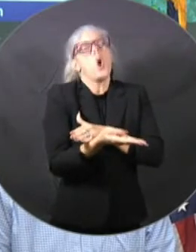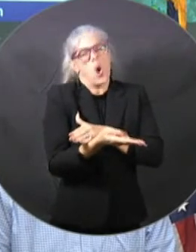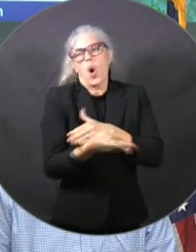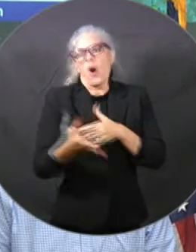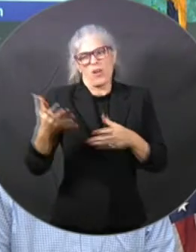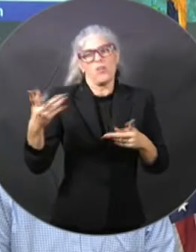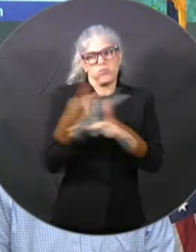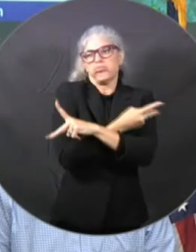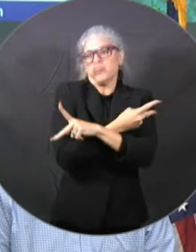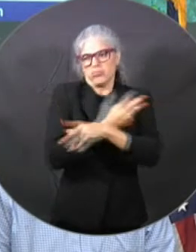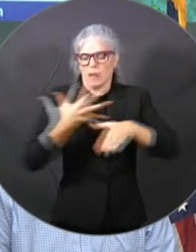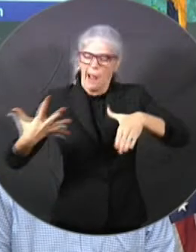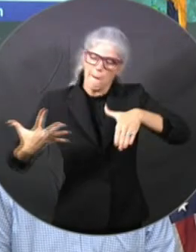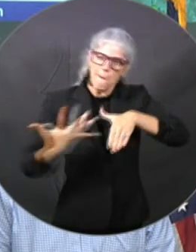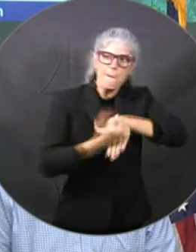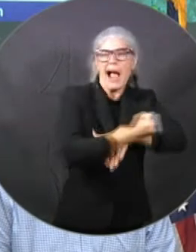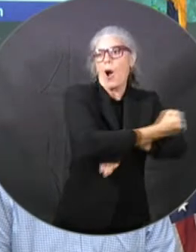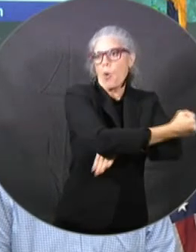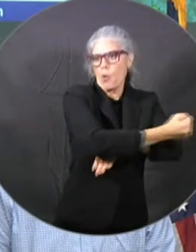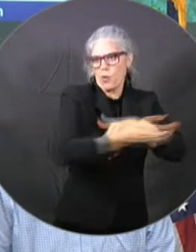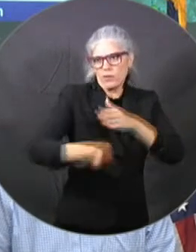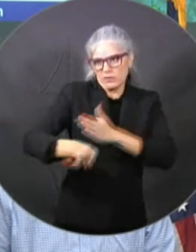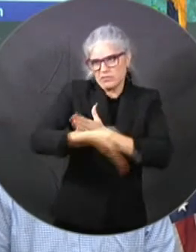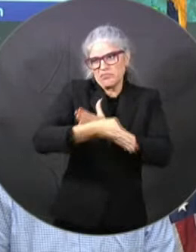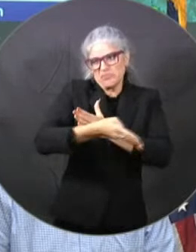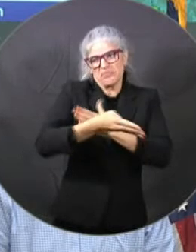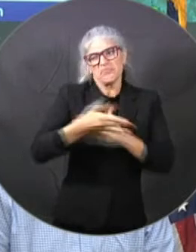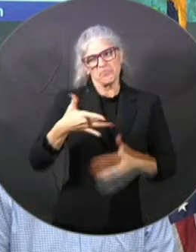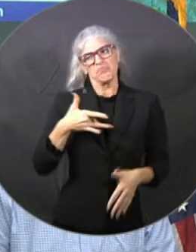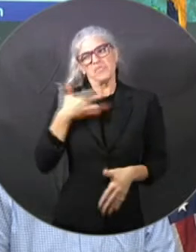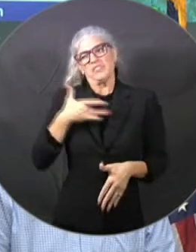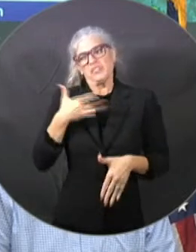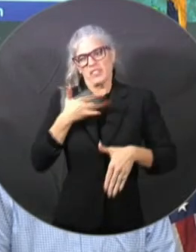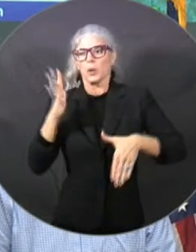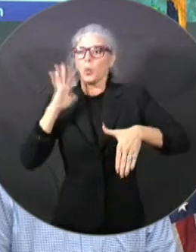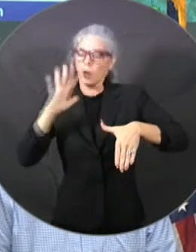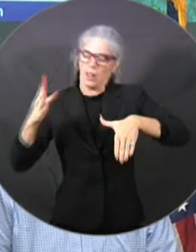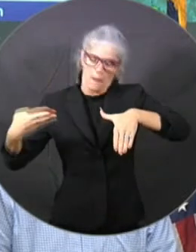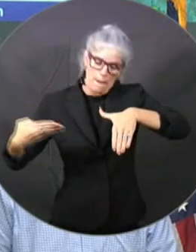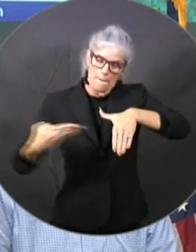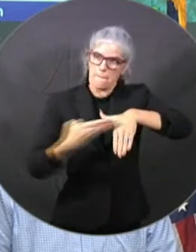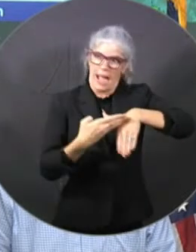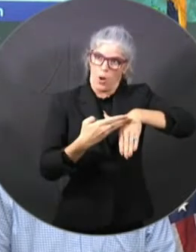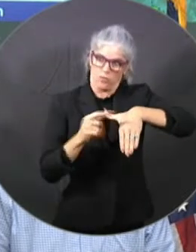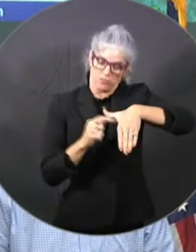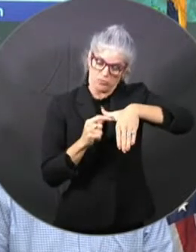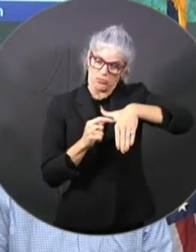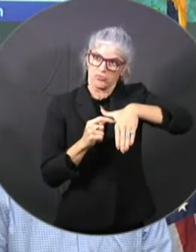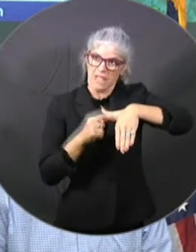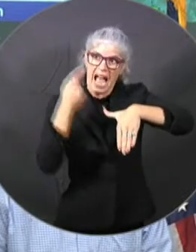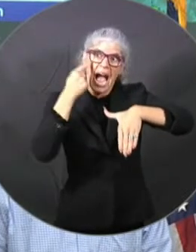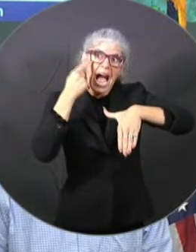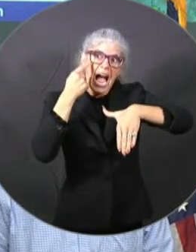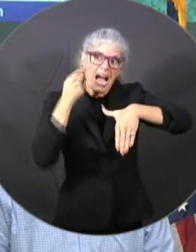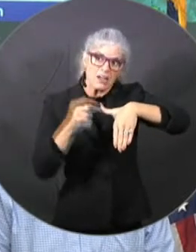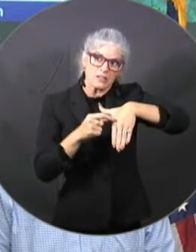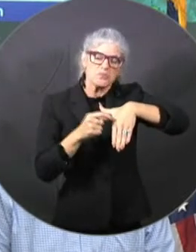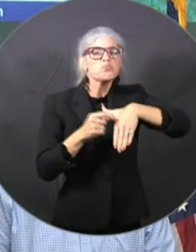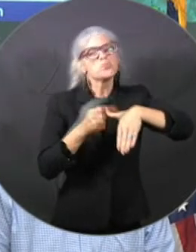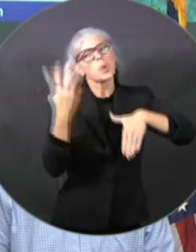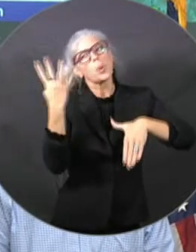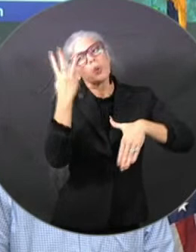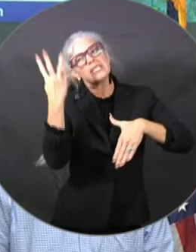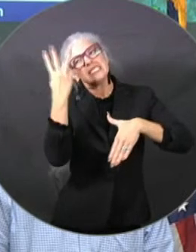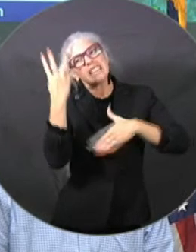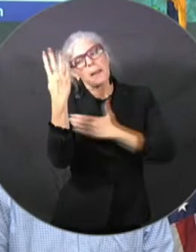landfall sometime Wednesday morning, Wednesday afternoon. So you have time to make the preparations, you have time to do do what you need